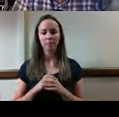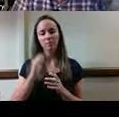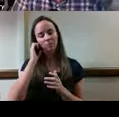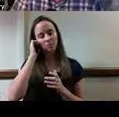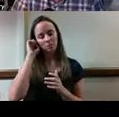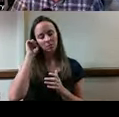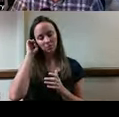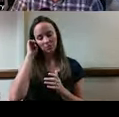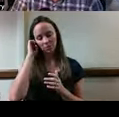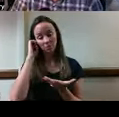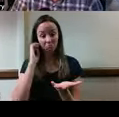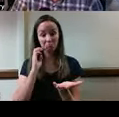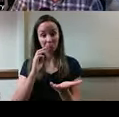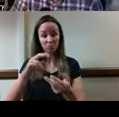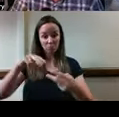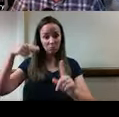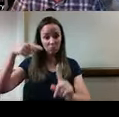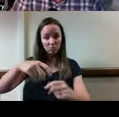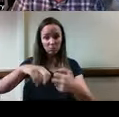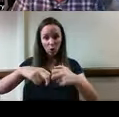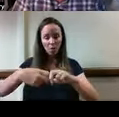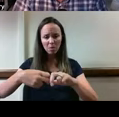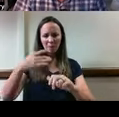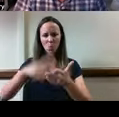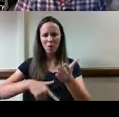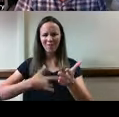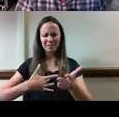What are you, what is the problem? What are you feeling uncomfortable about?